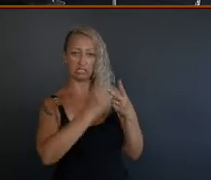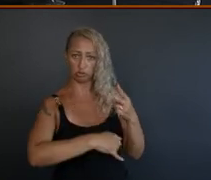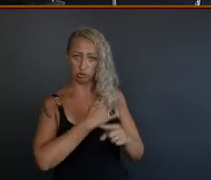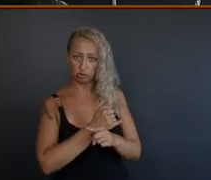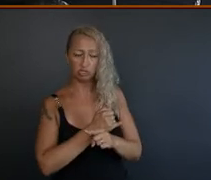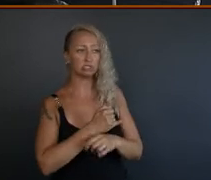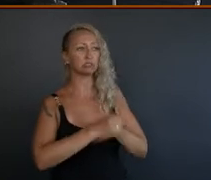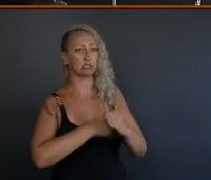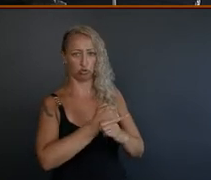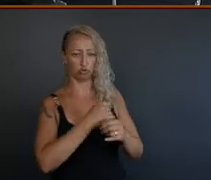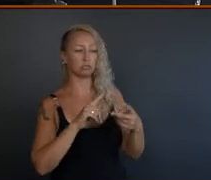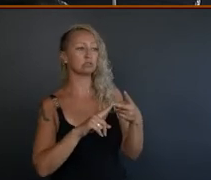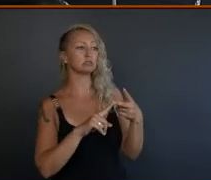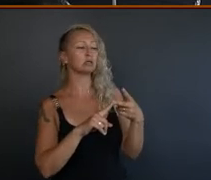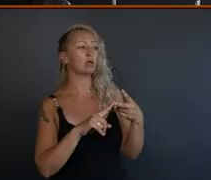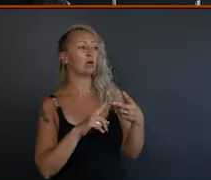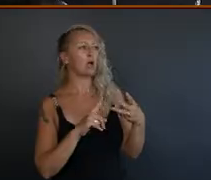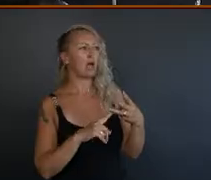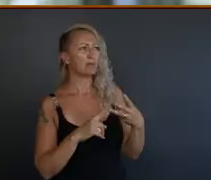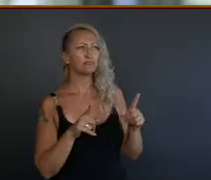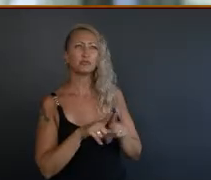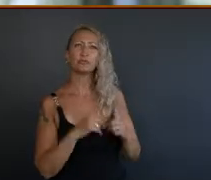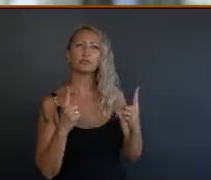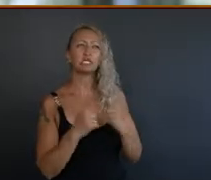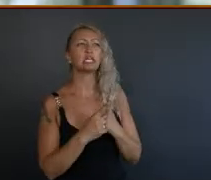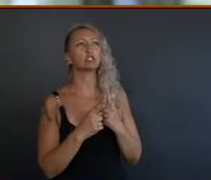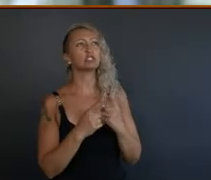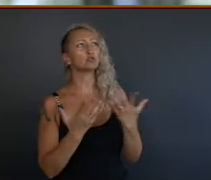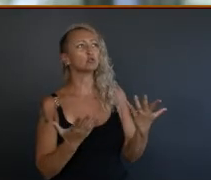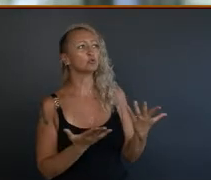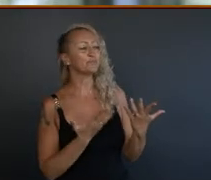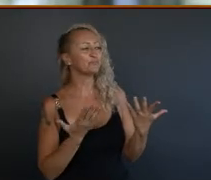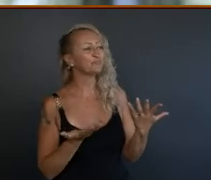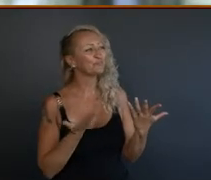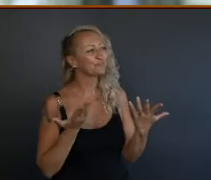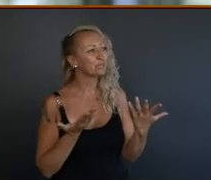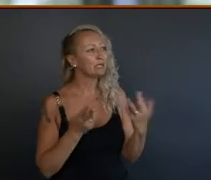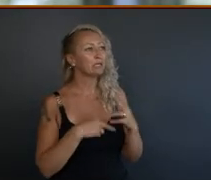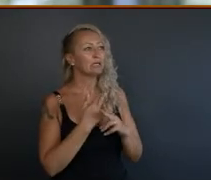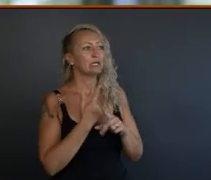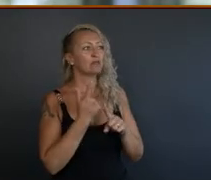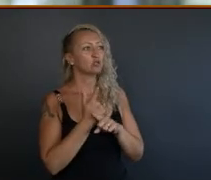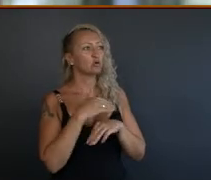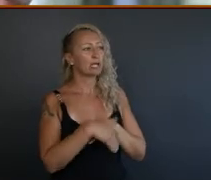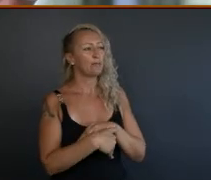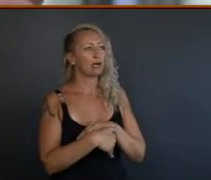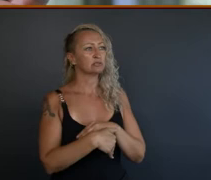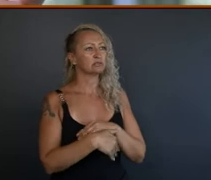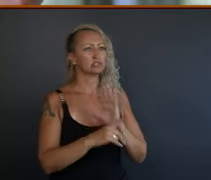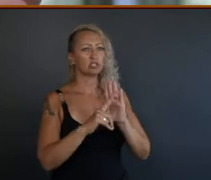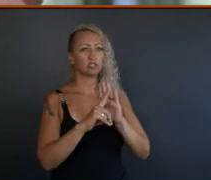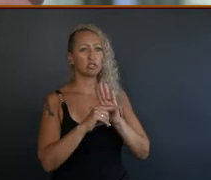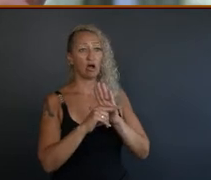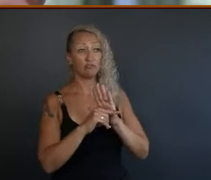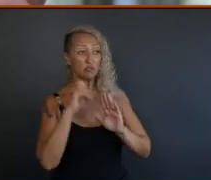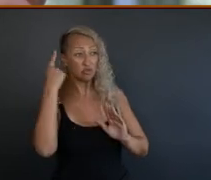But it's also – I mean, if we talked about time, I mean, you're seeing it in